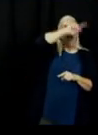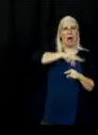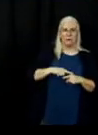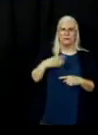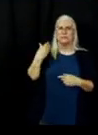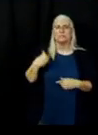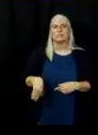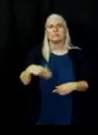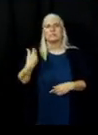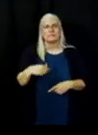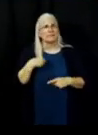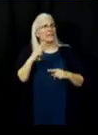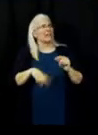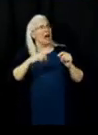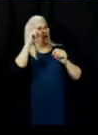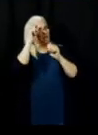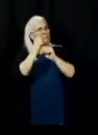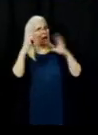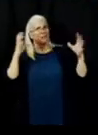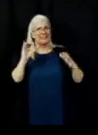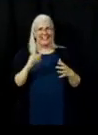that's a lot of fire out there.